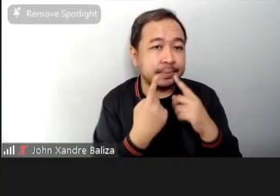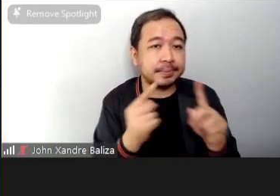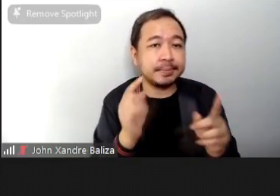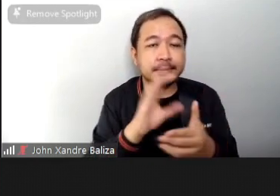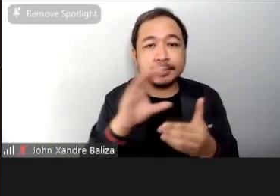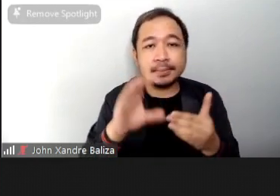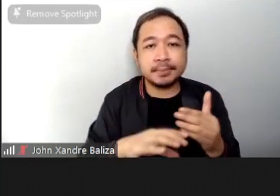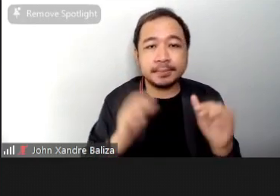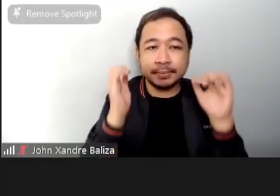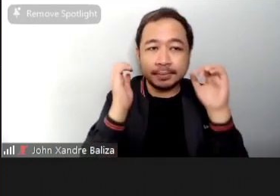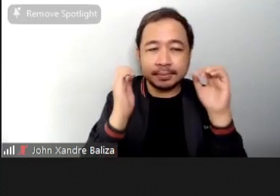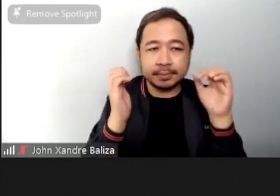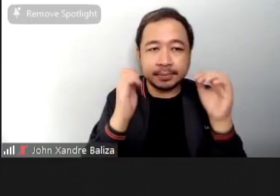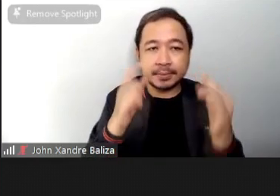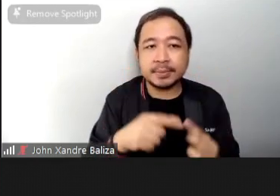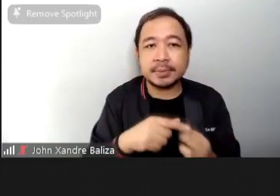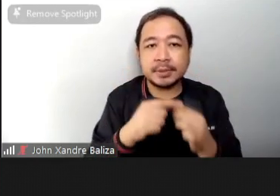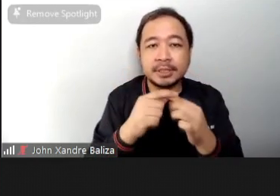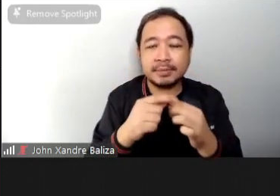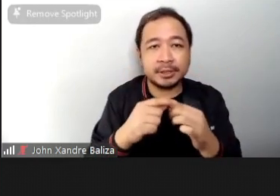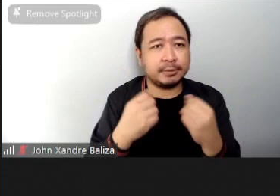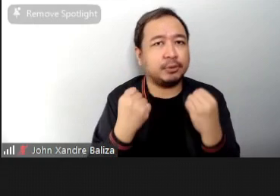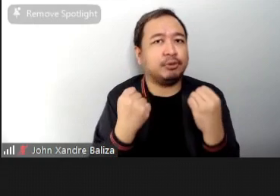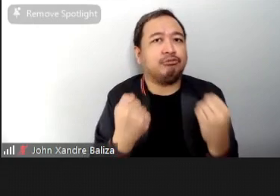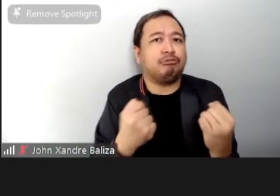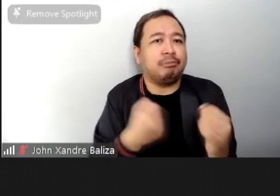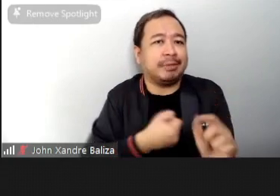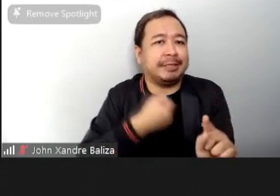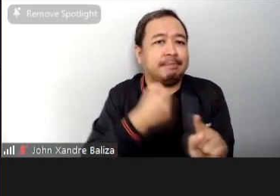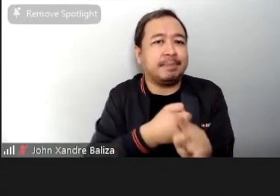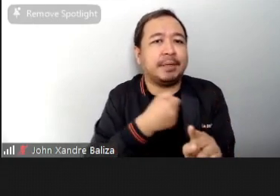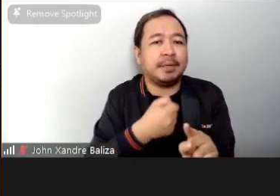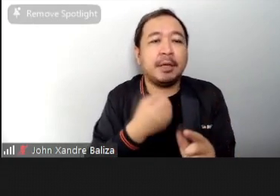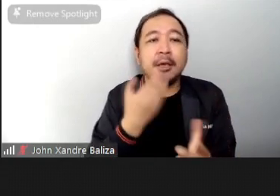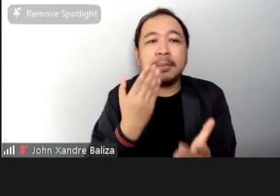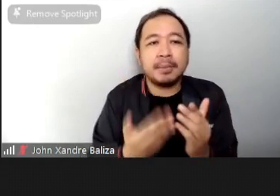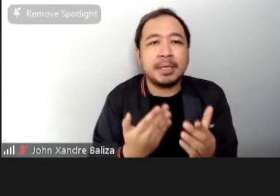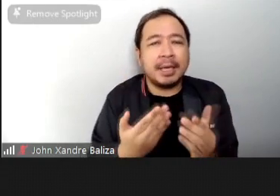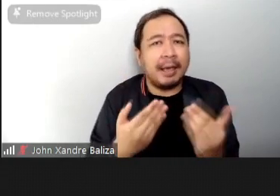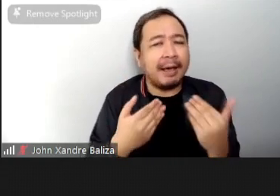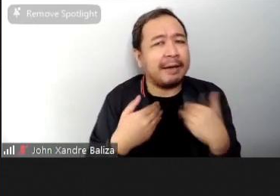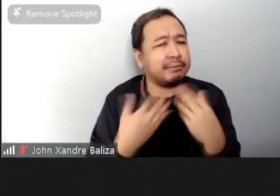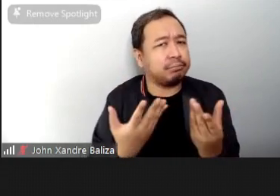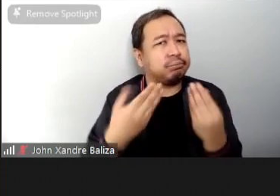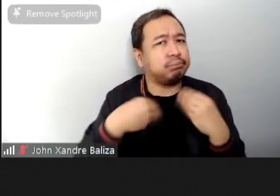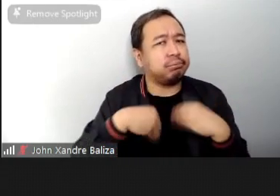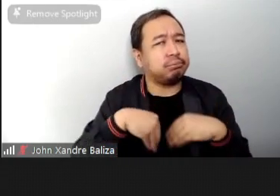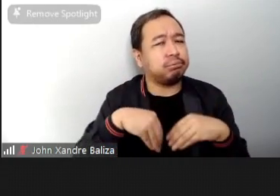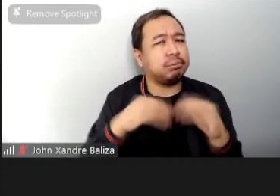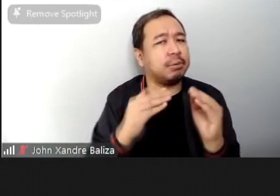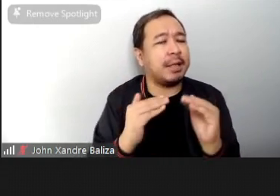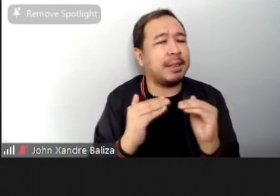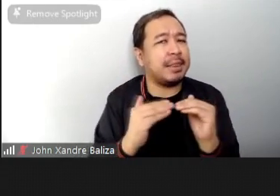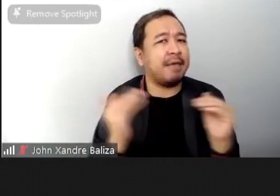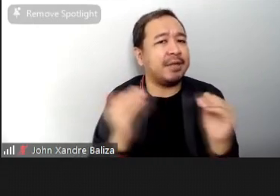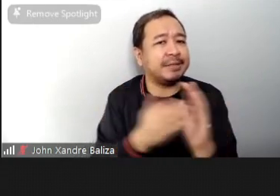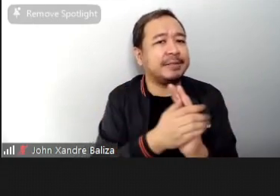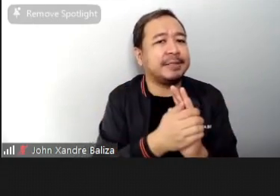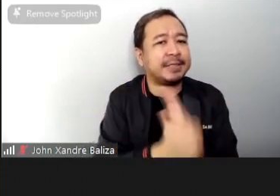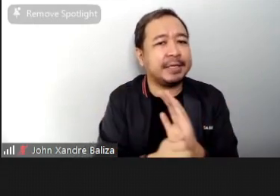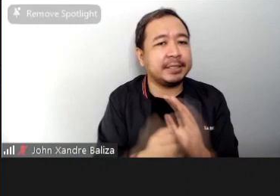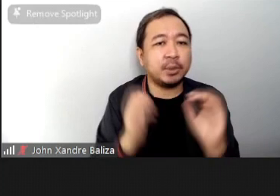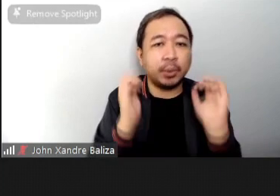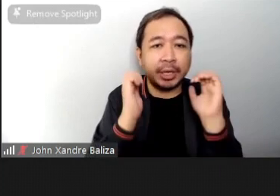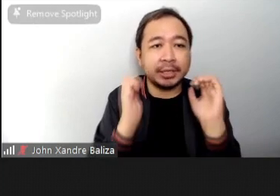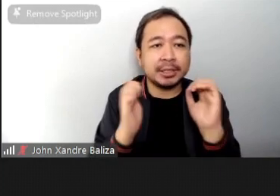regimen especially at a higher intensity may engender a sense of mastery that is exercise may reinforce